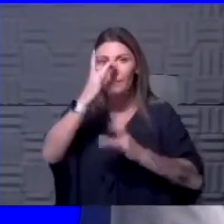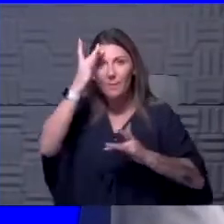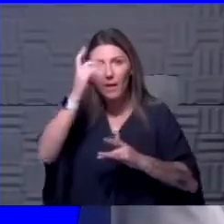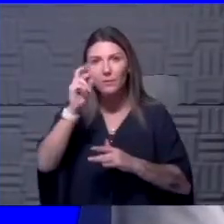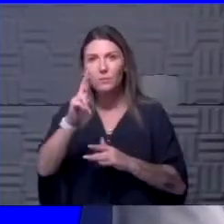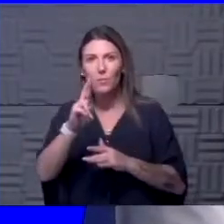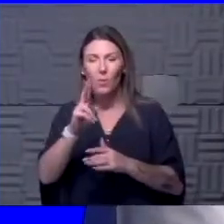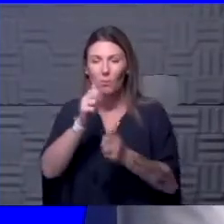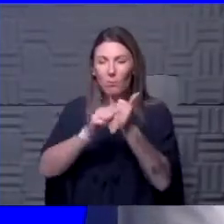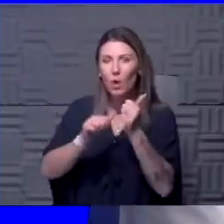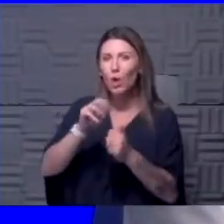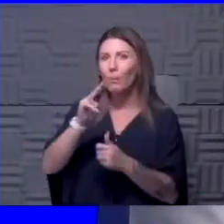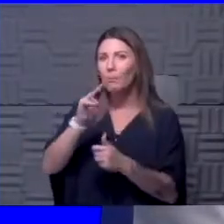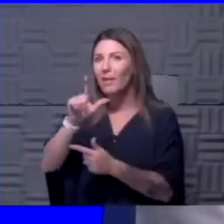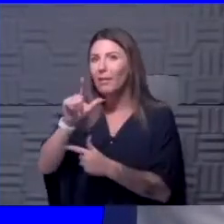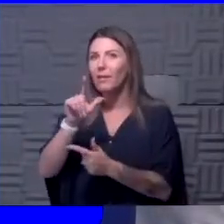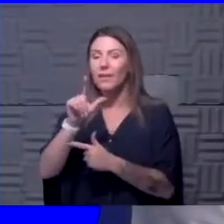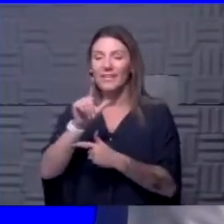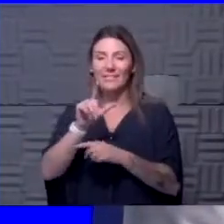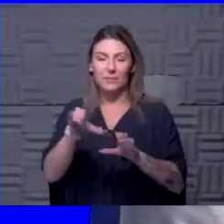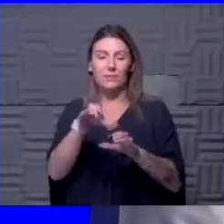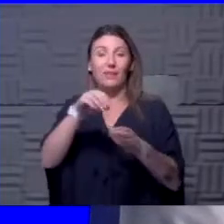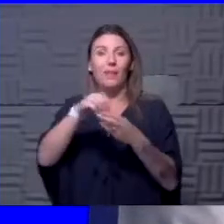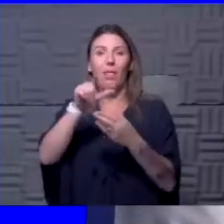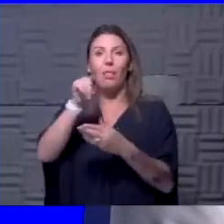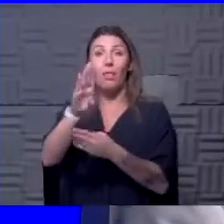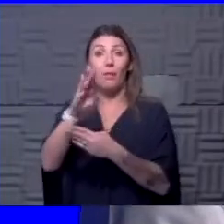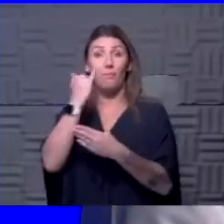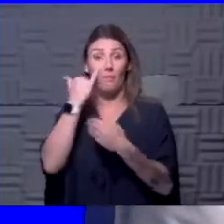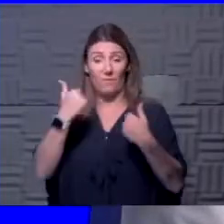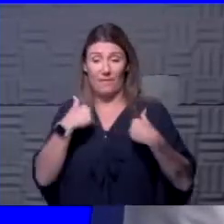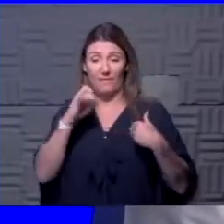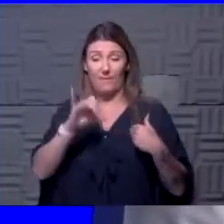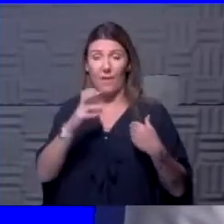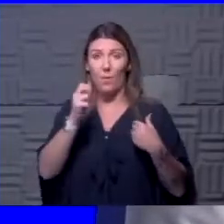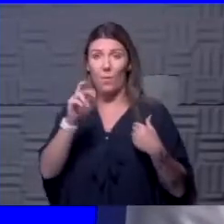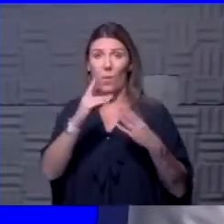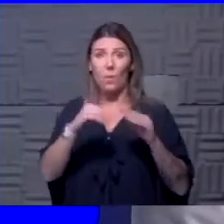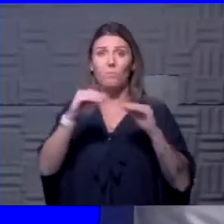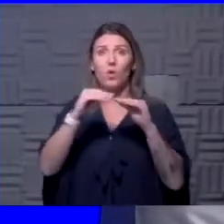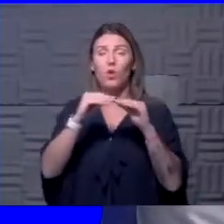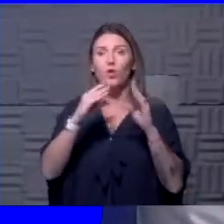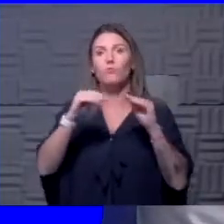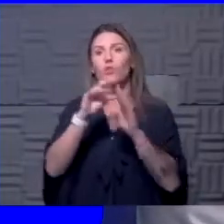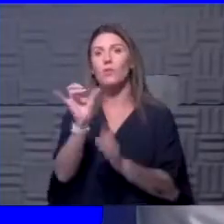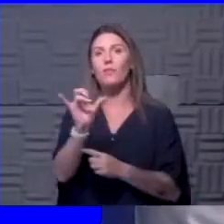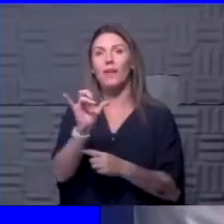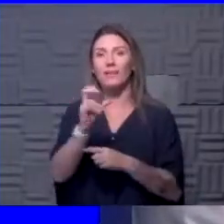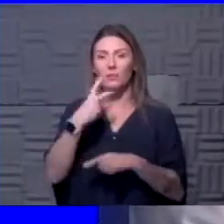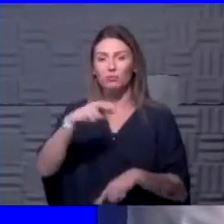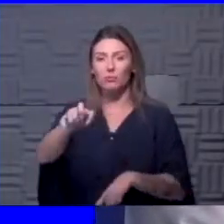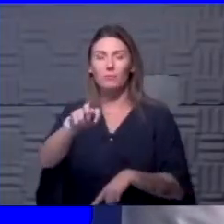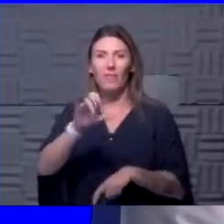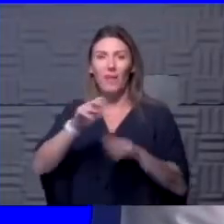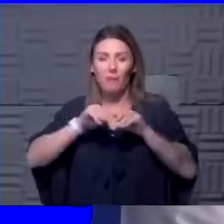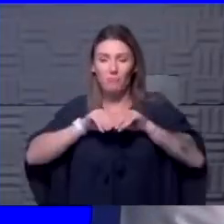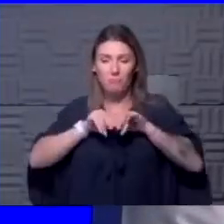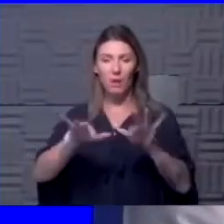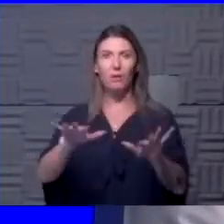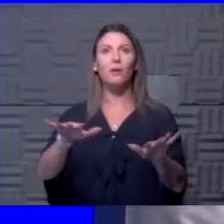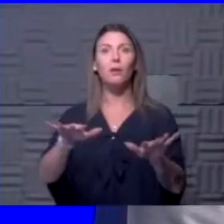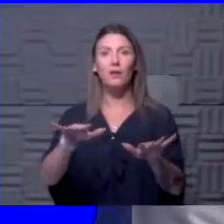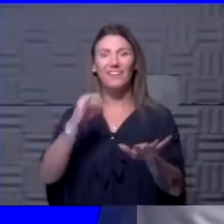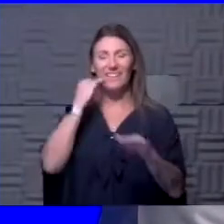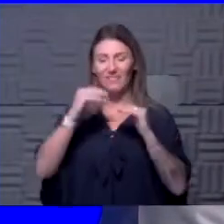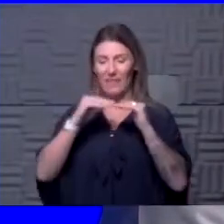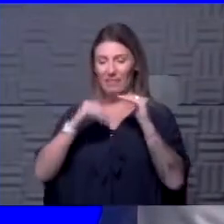milliliter, it's just something that's done in the lab. If you have that or more, you're probably more likely to transmit the disease than if you have